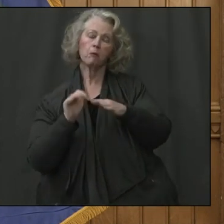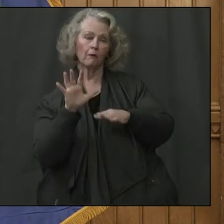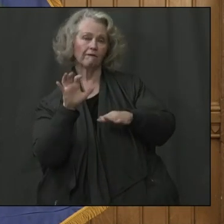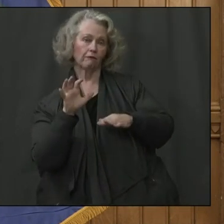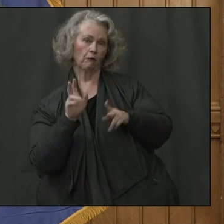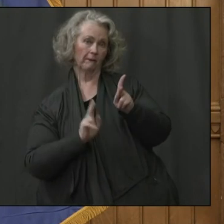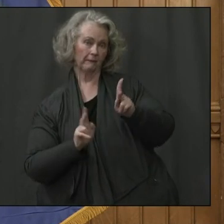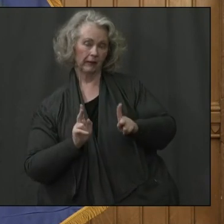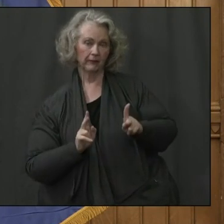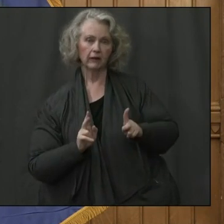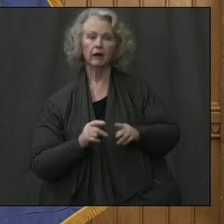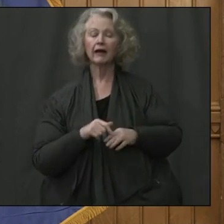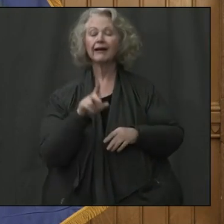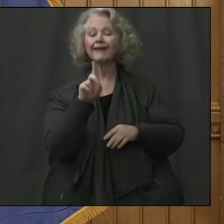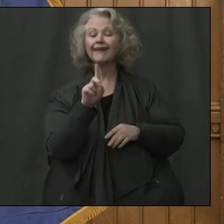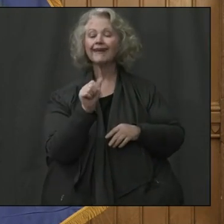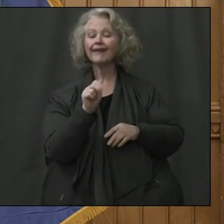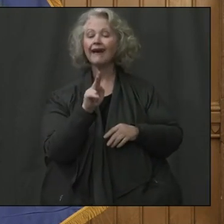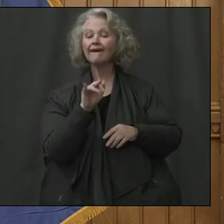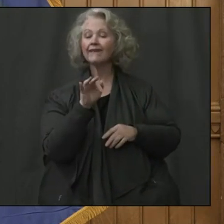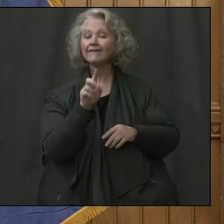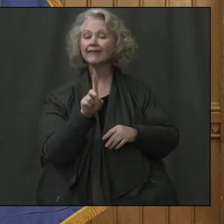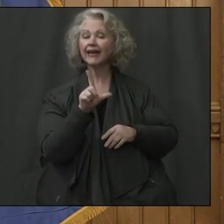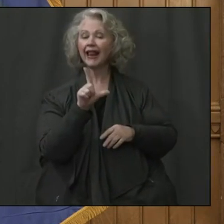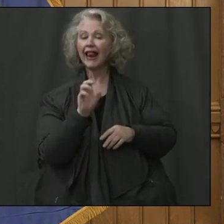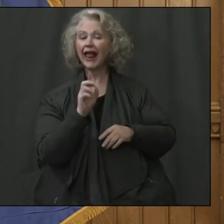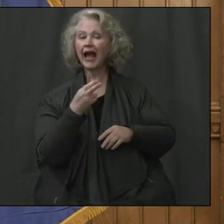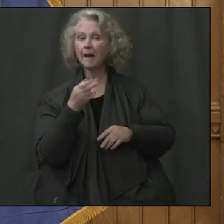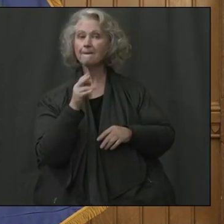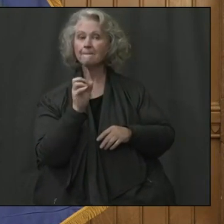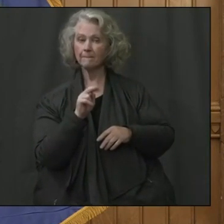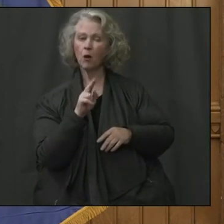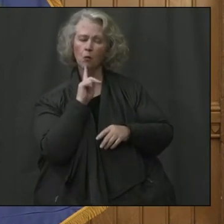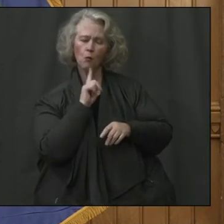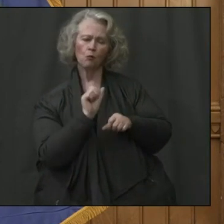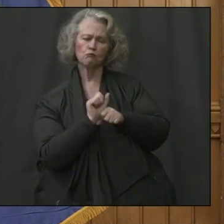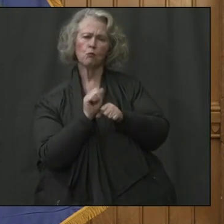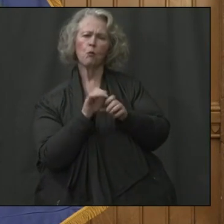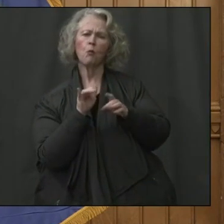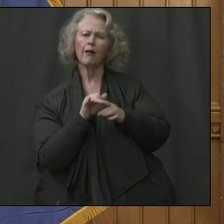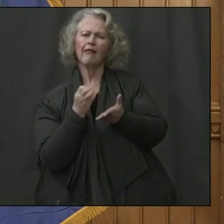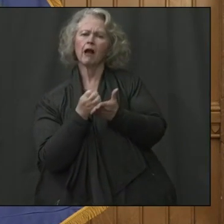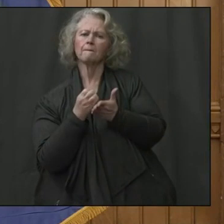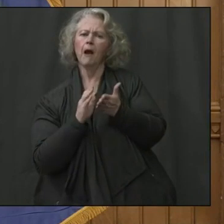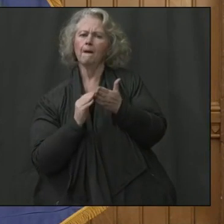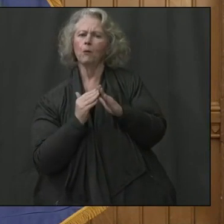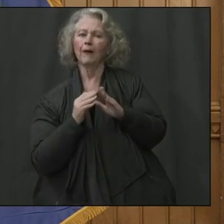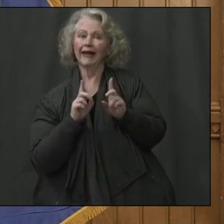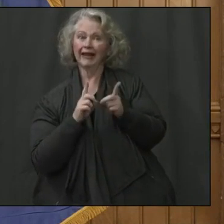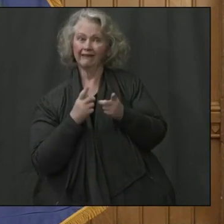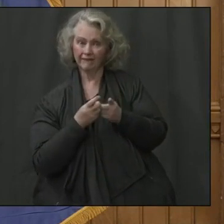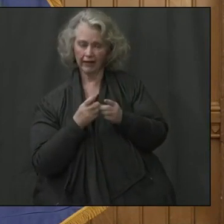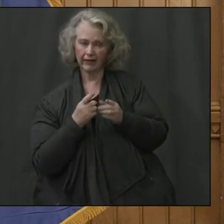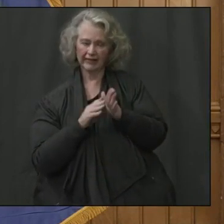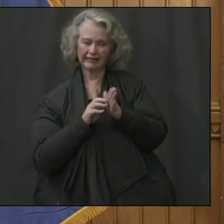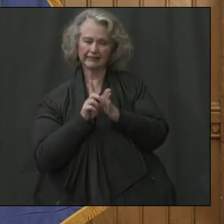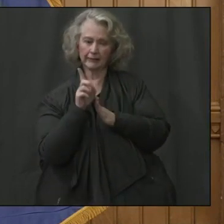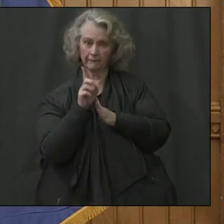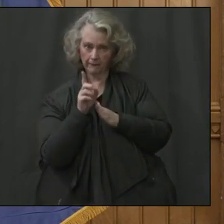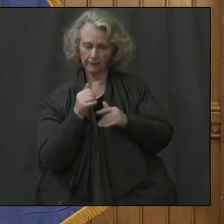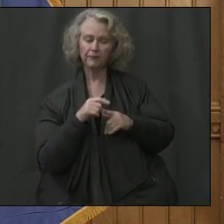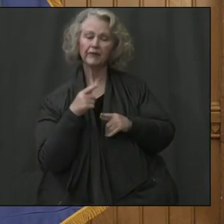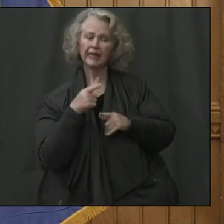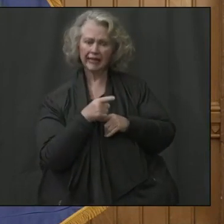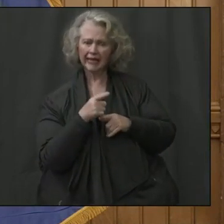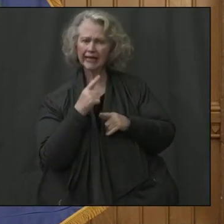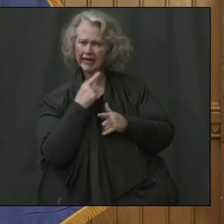thing that, uh, David Lehman, who, um, runs economic community development, they sent out guidance to all of our small business. I think it was Sunday.